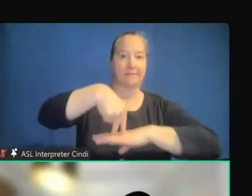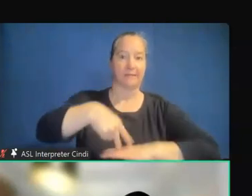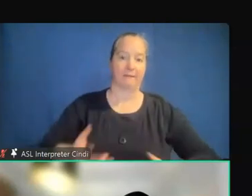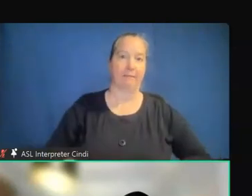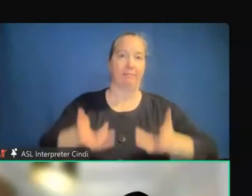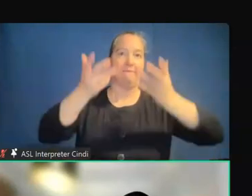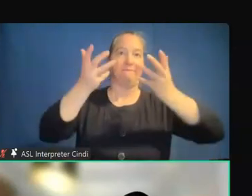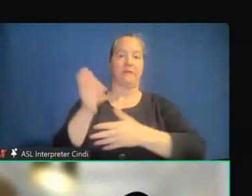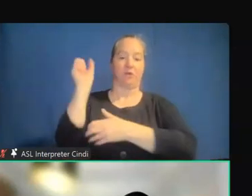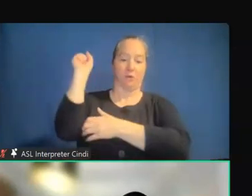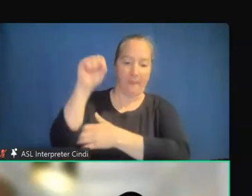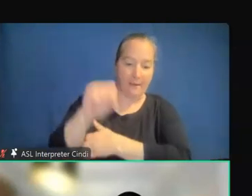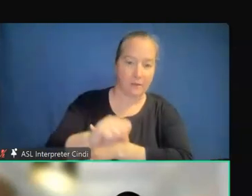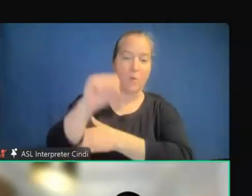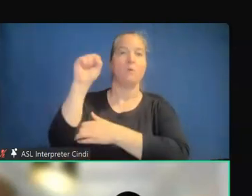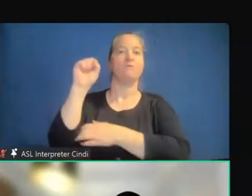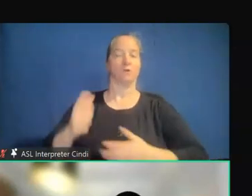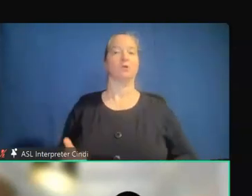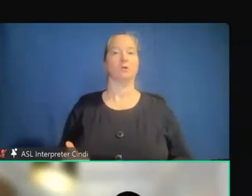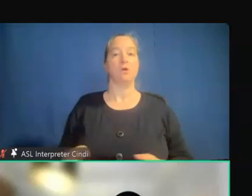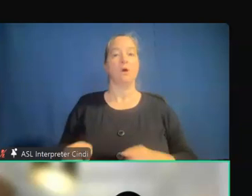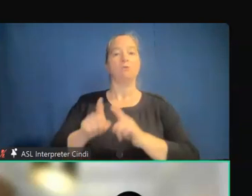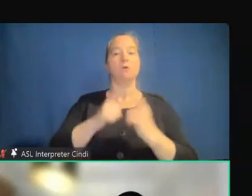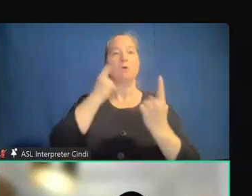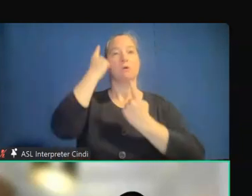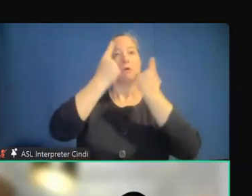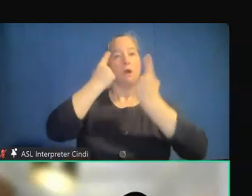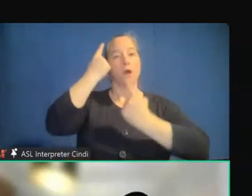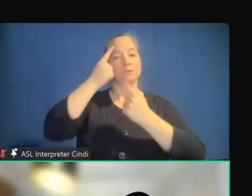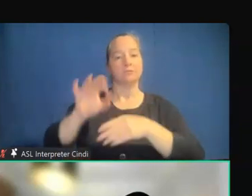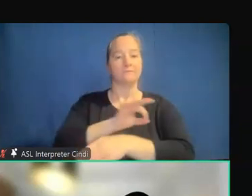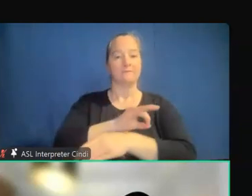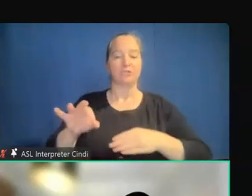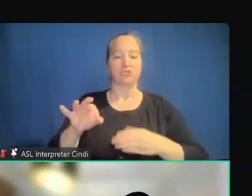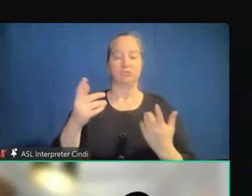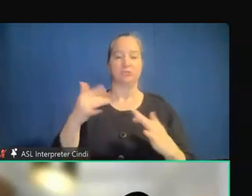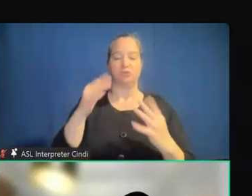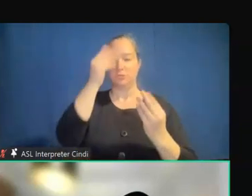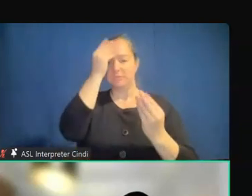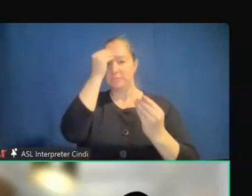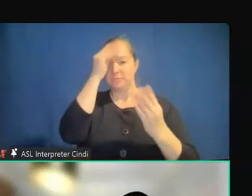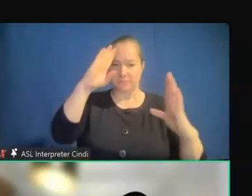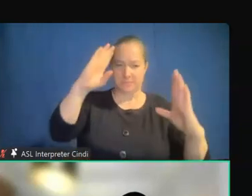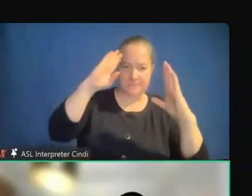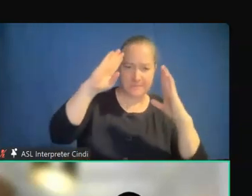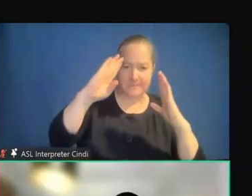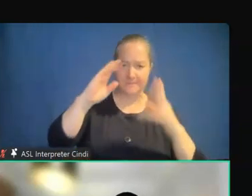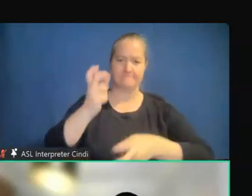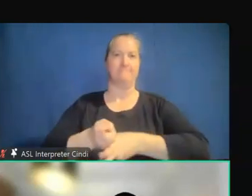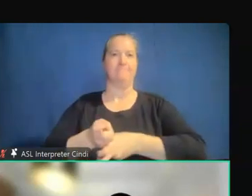or bending over. Also cognitive functions that affect someone's thinking or concentrating abilities.